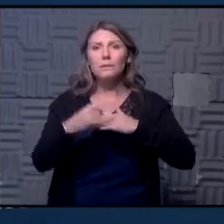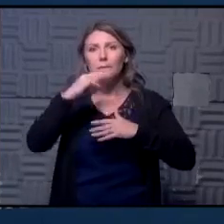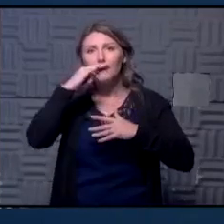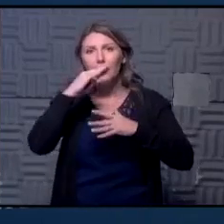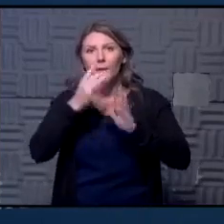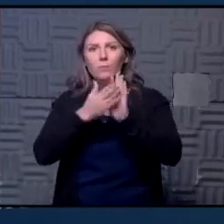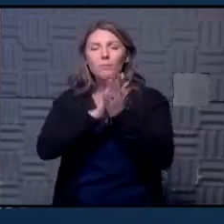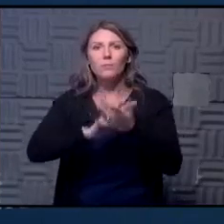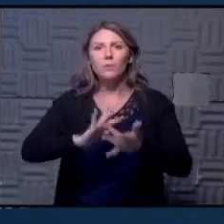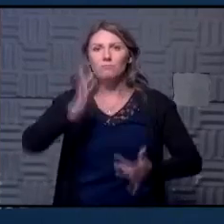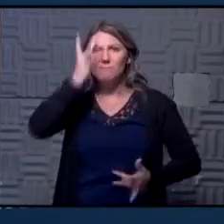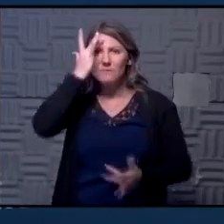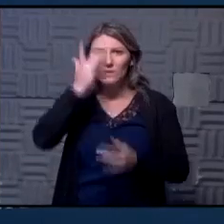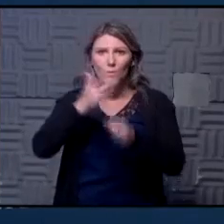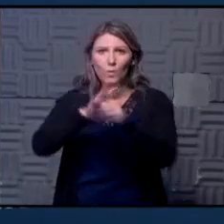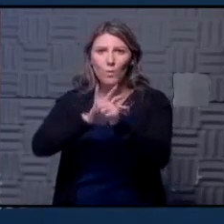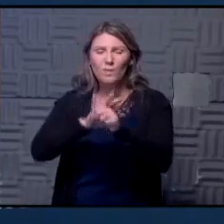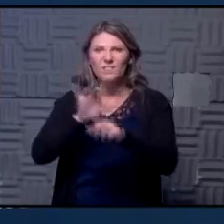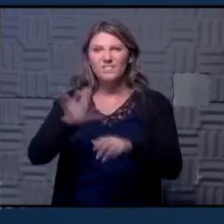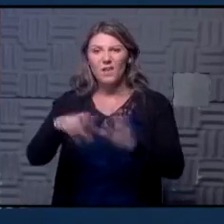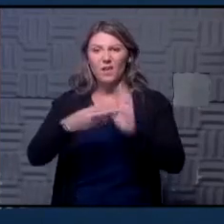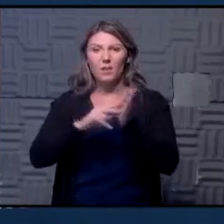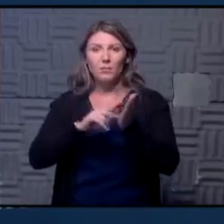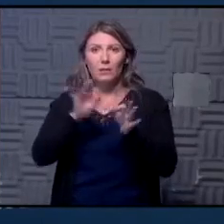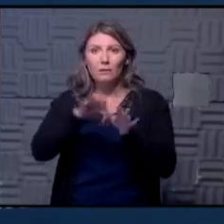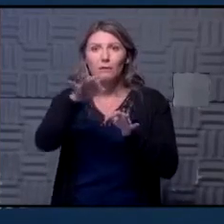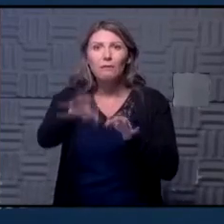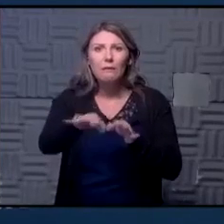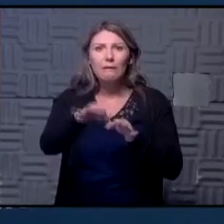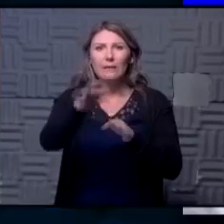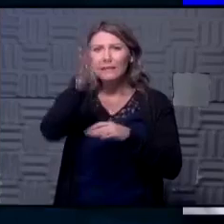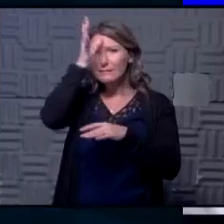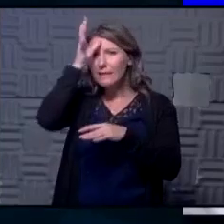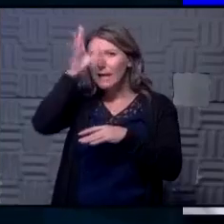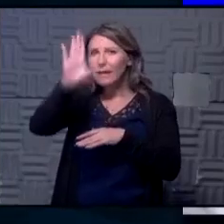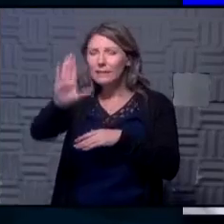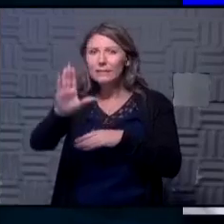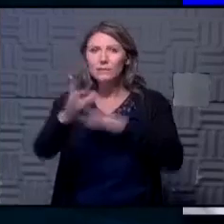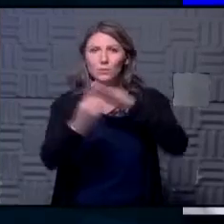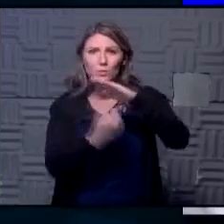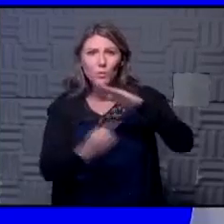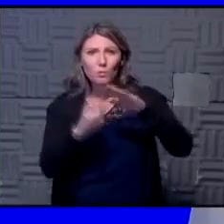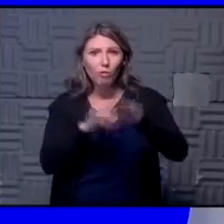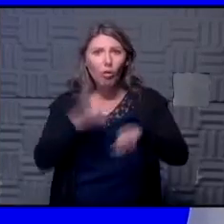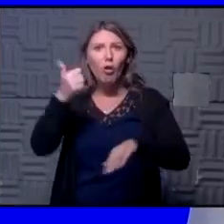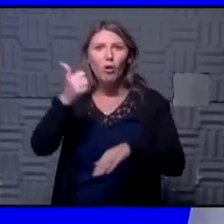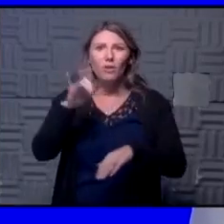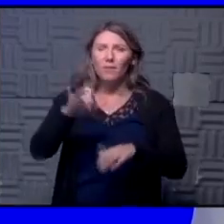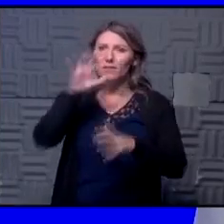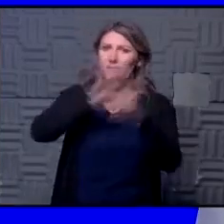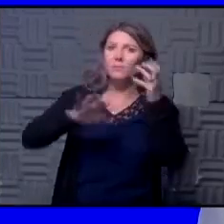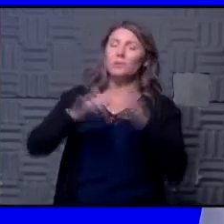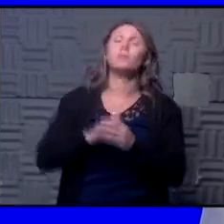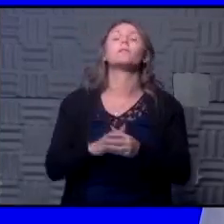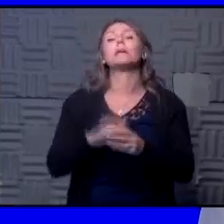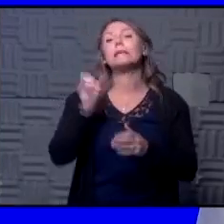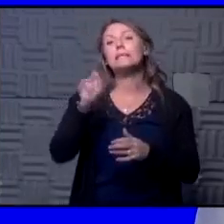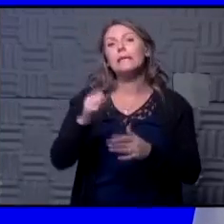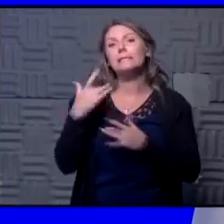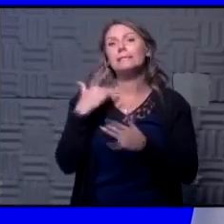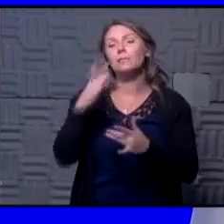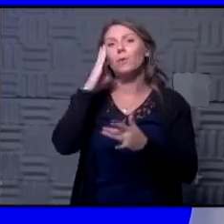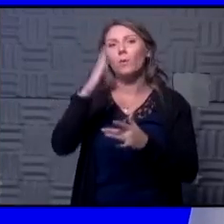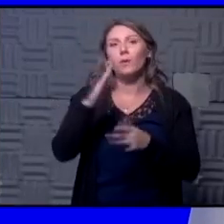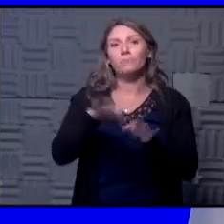covid does that extend dad's quarantine longer it's so confusing yes it typically will extend